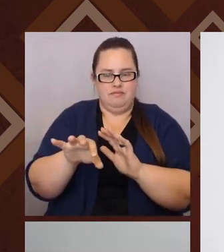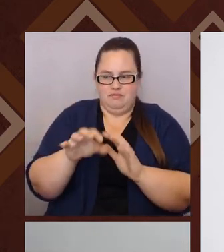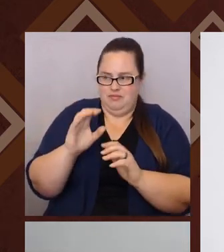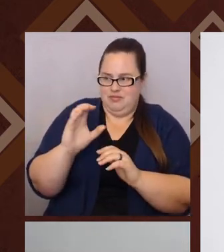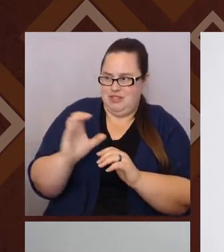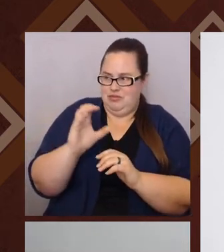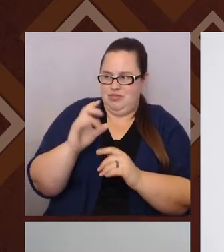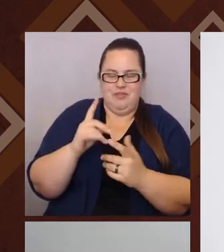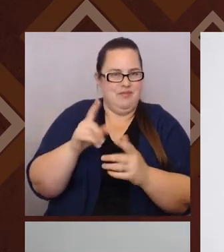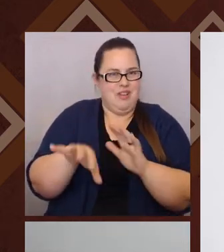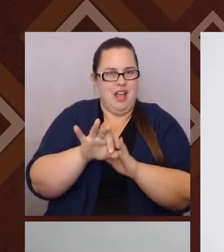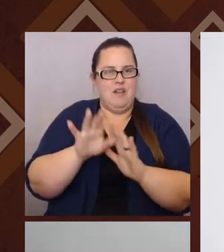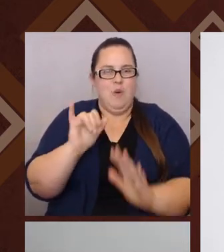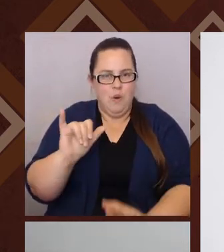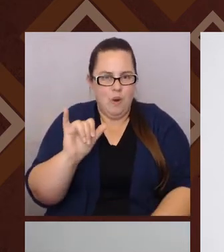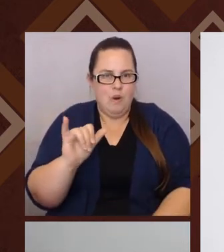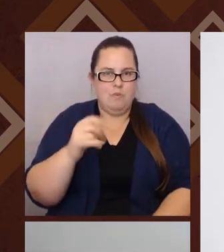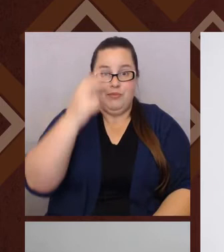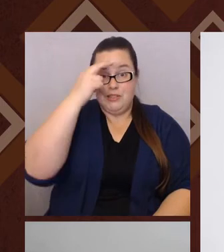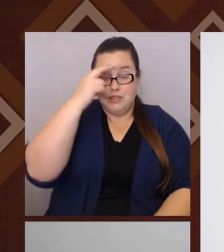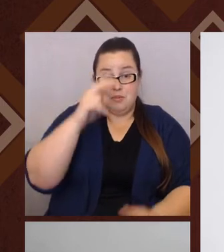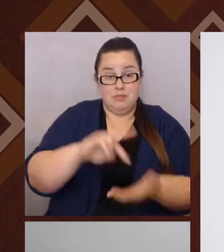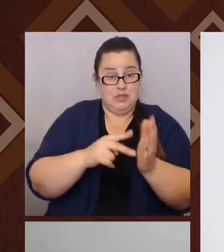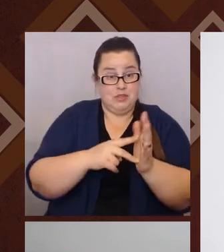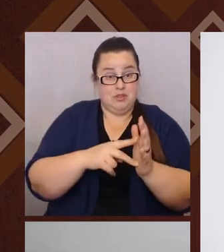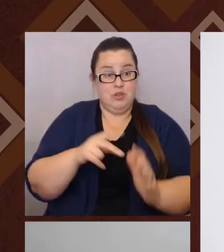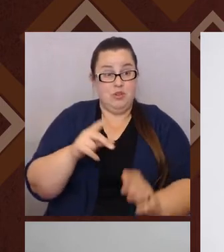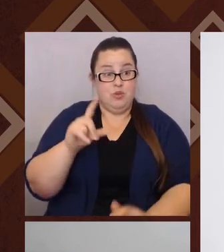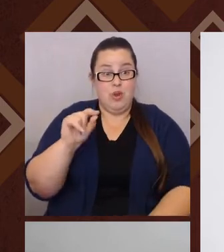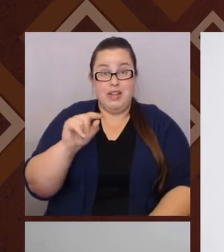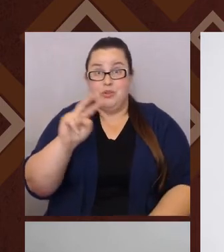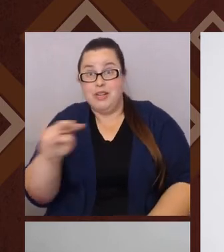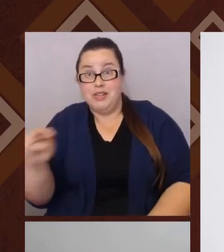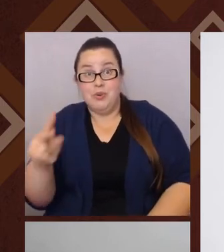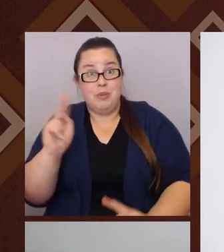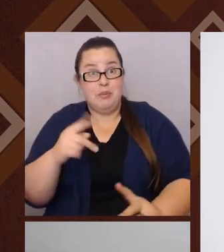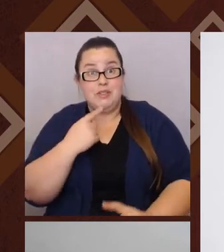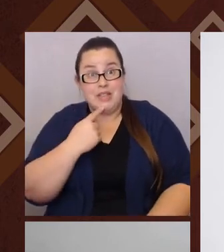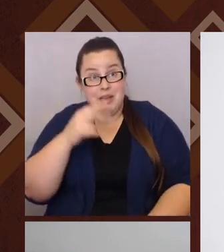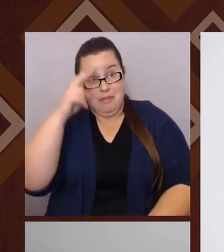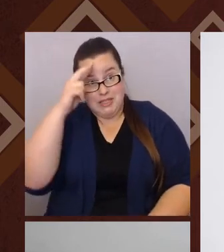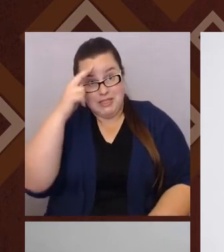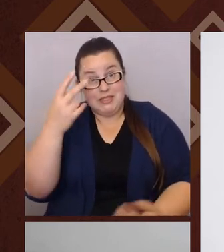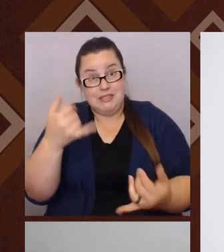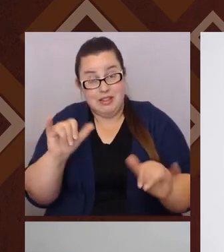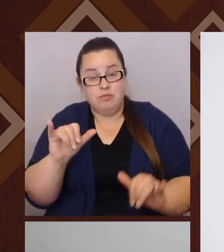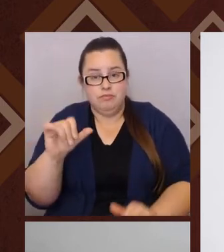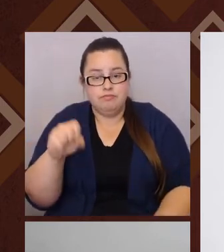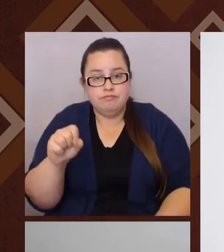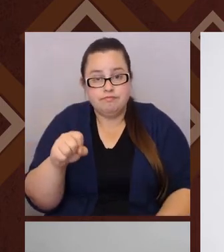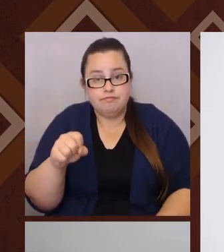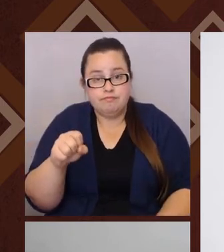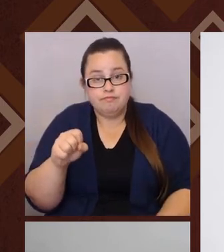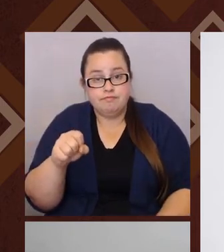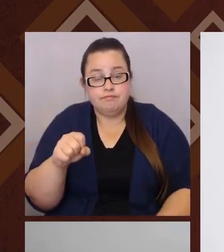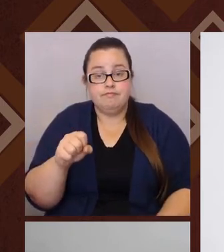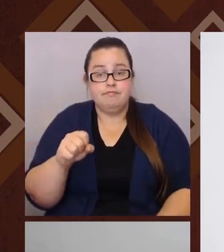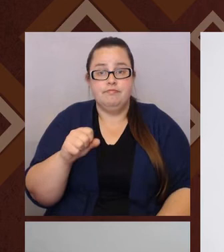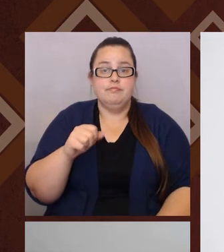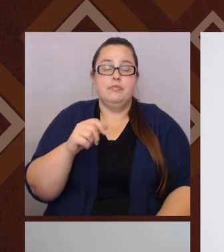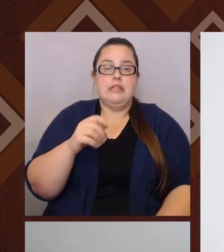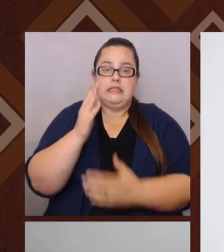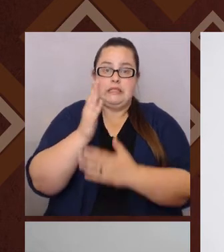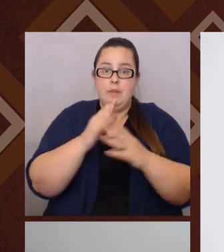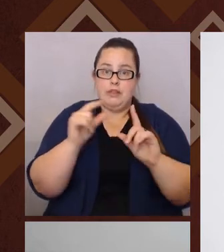doesn't mean that in 2022, we don't have a lot of people using that. Right. So, um, I want to make sure to be clear about that. Not all of, you know, some of these